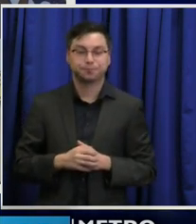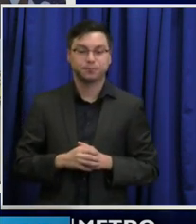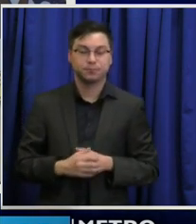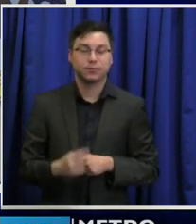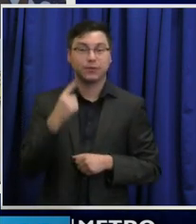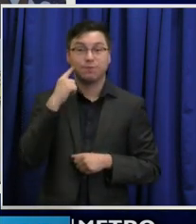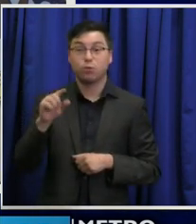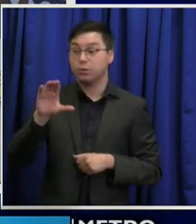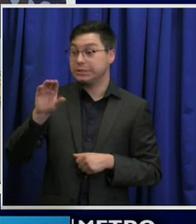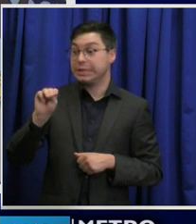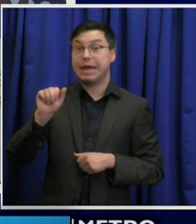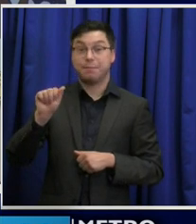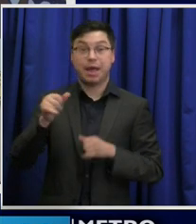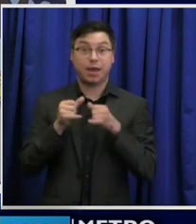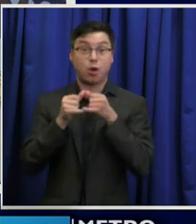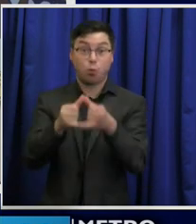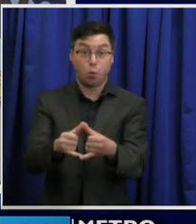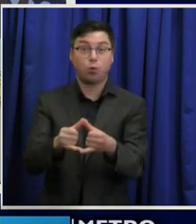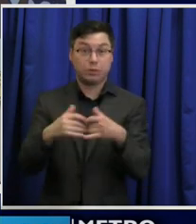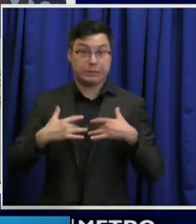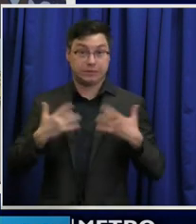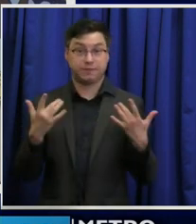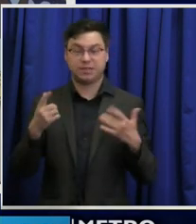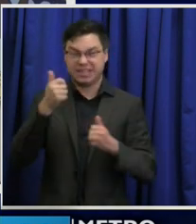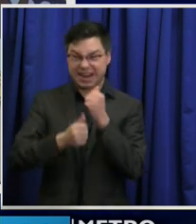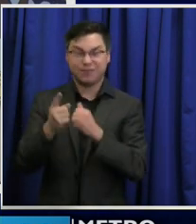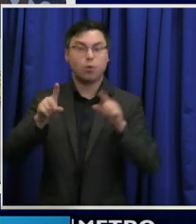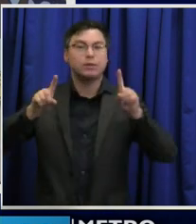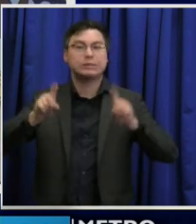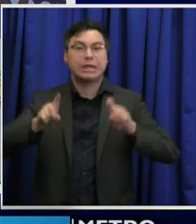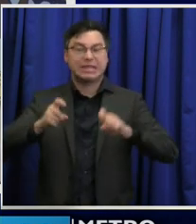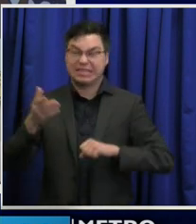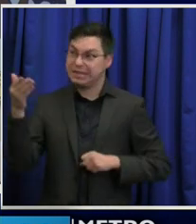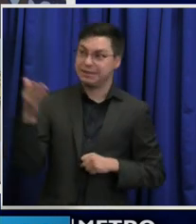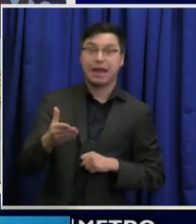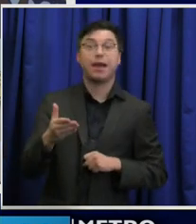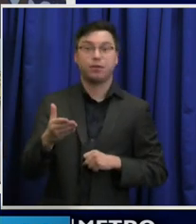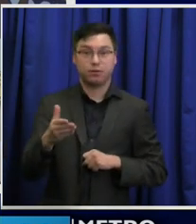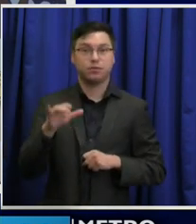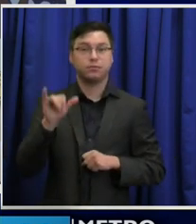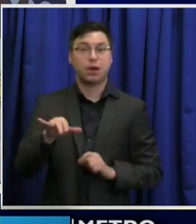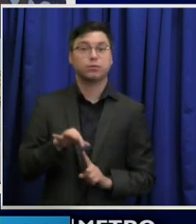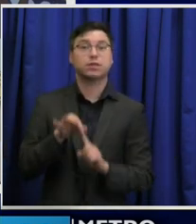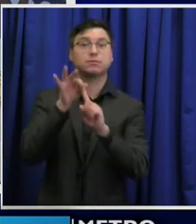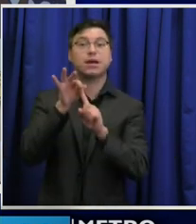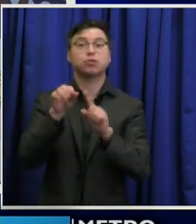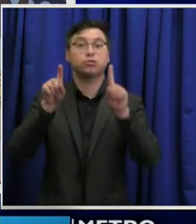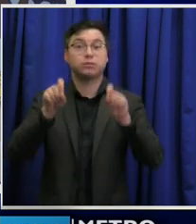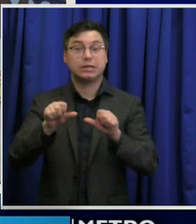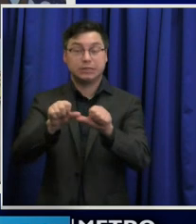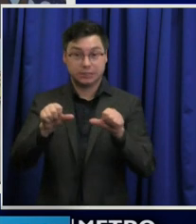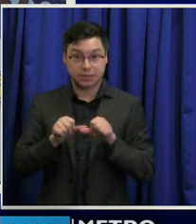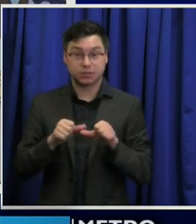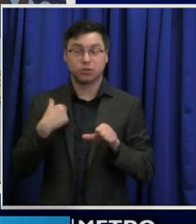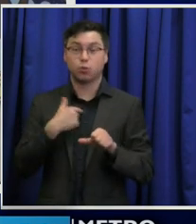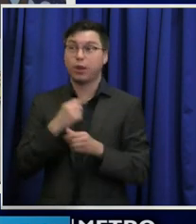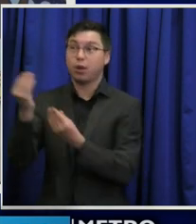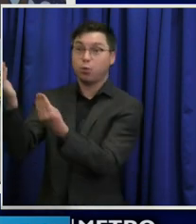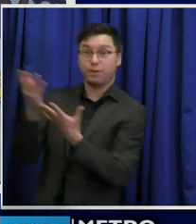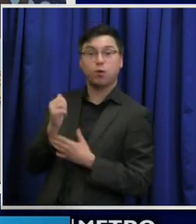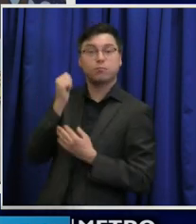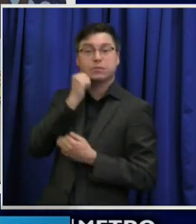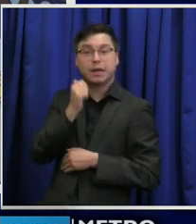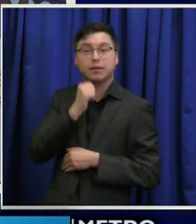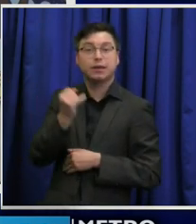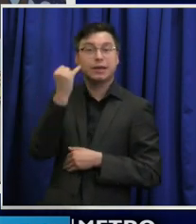CMA awards, for example, everyone had to be tested on site. That was a special testing center. We were informed daily of